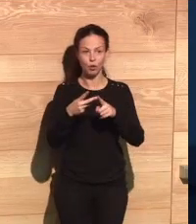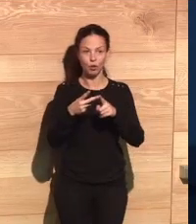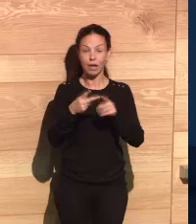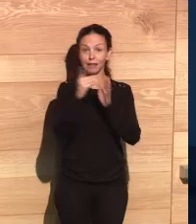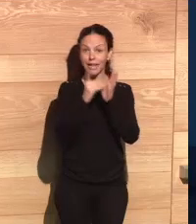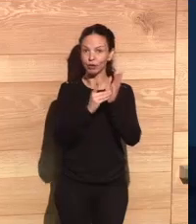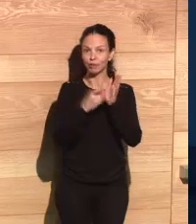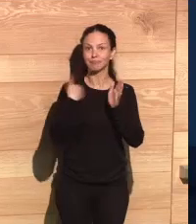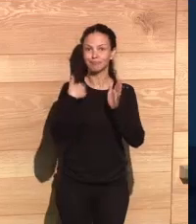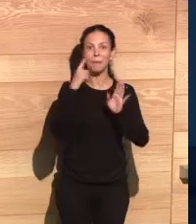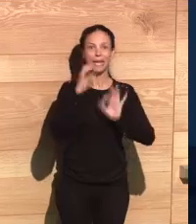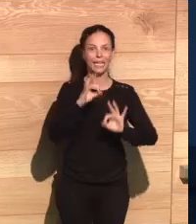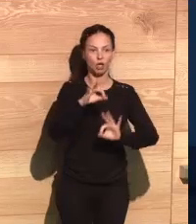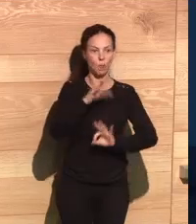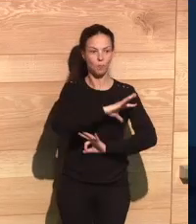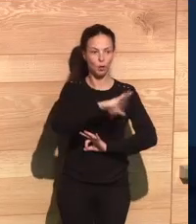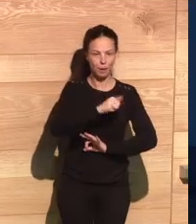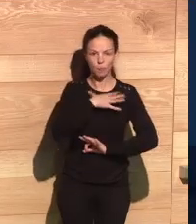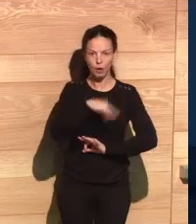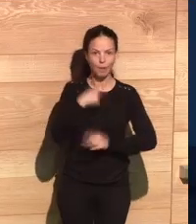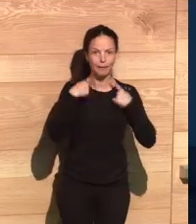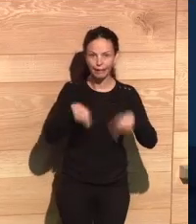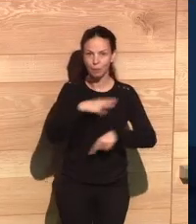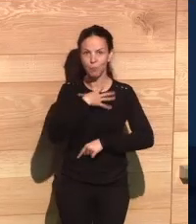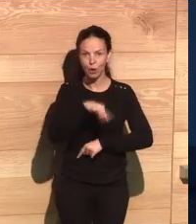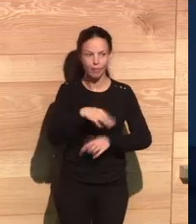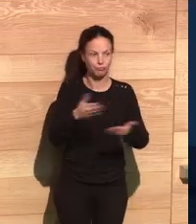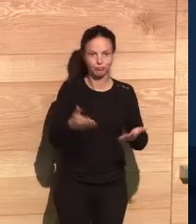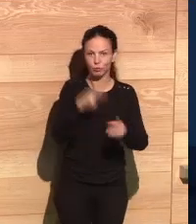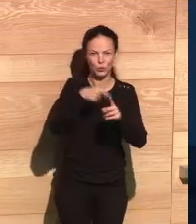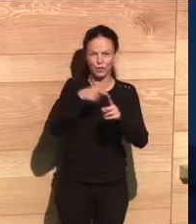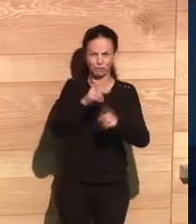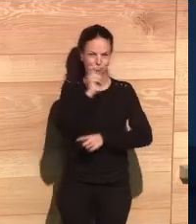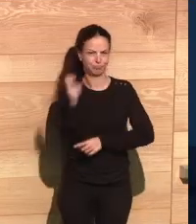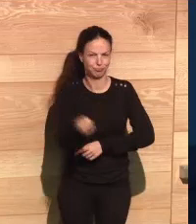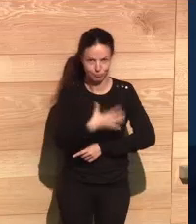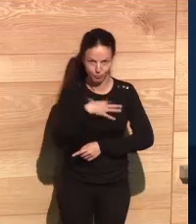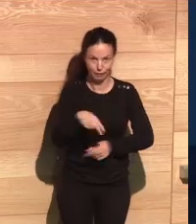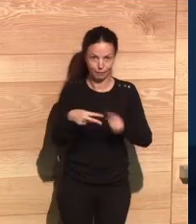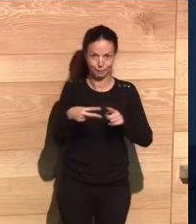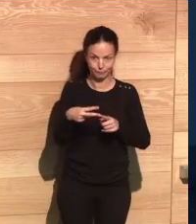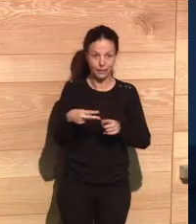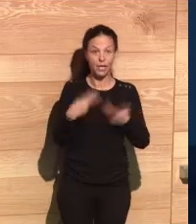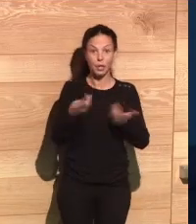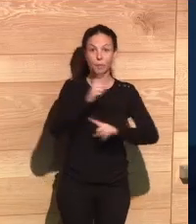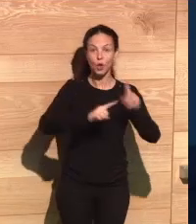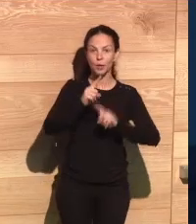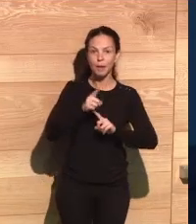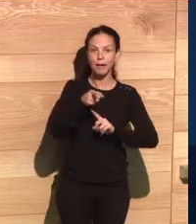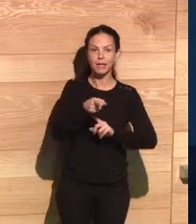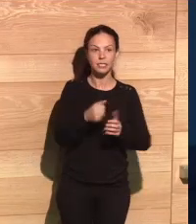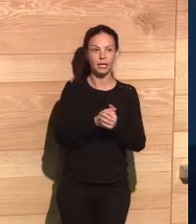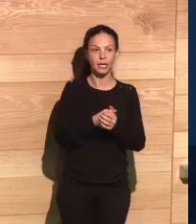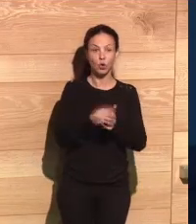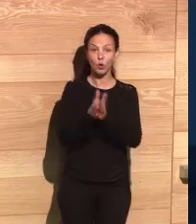already been violated or breached, and also that data is already at risk because it can be stolen, can be lost, and can be used in